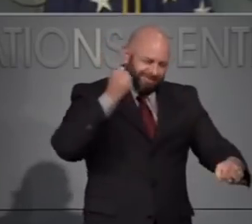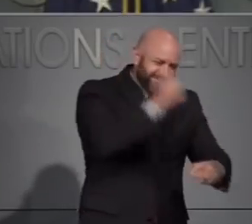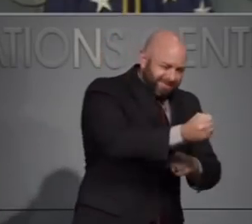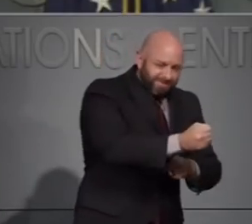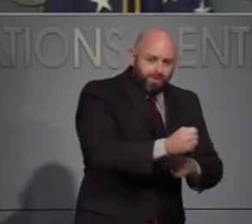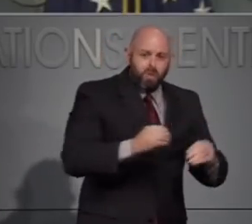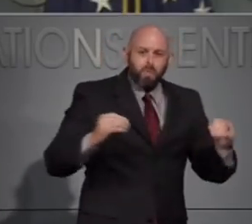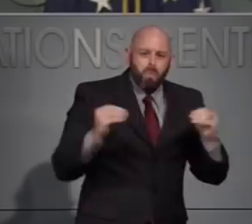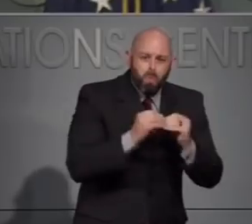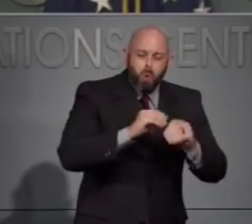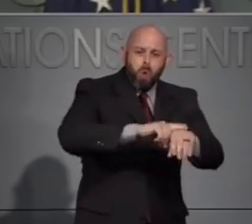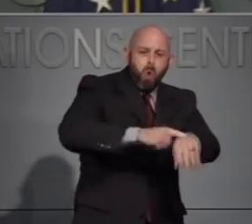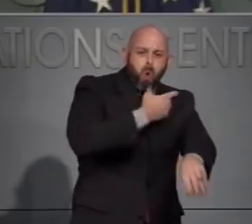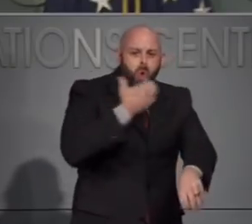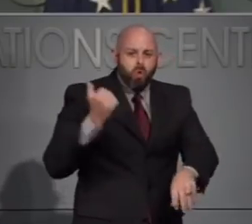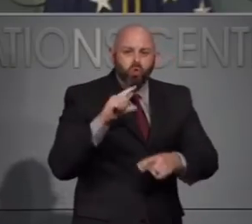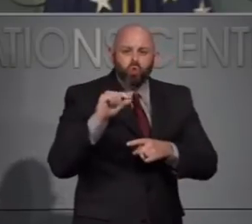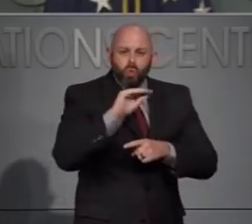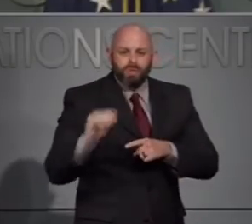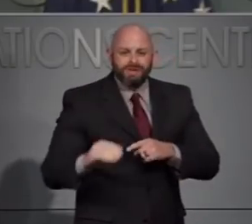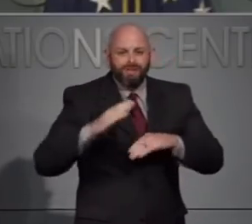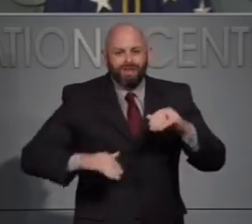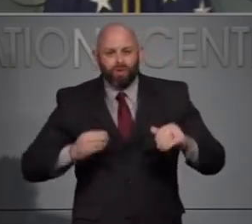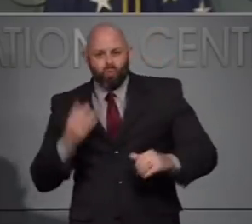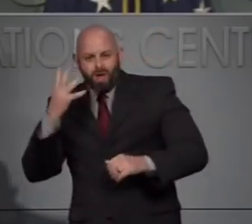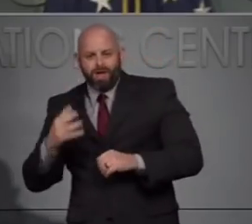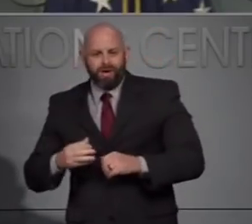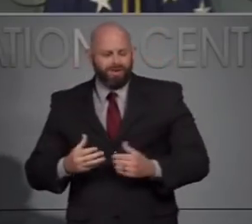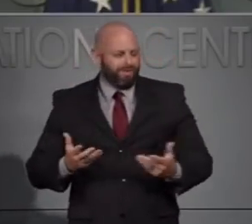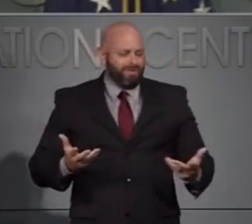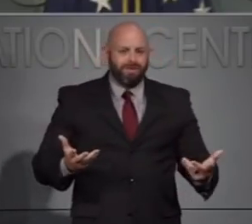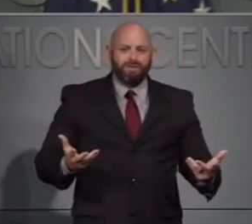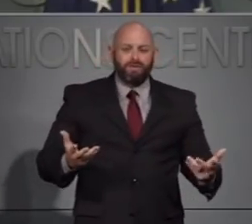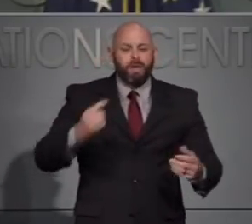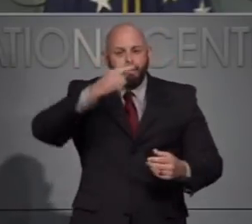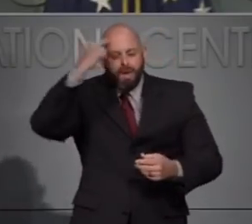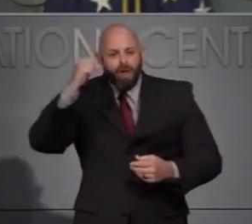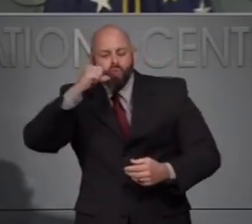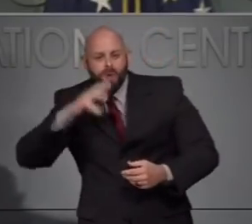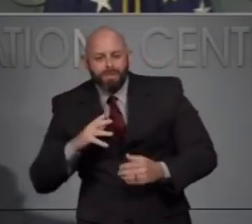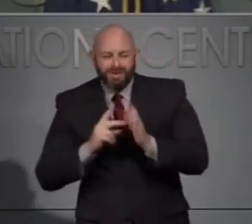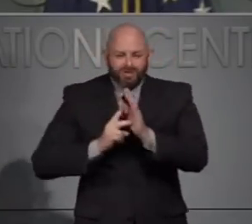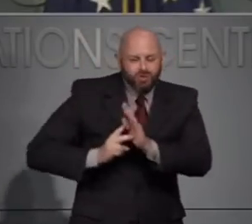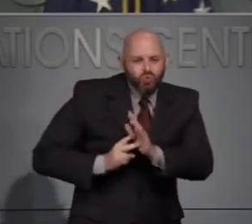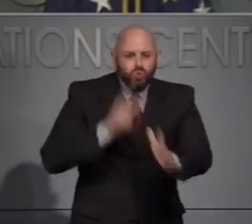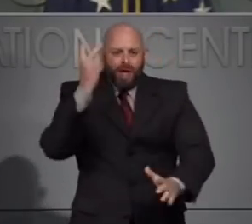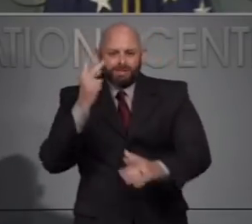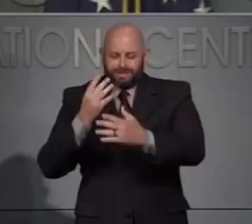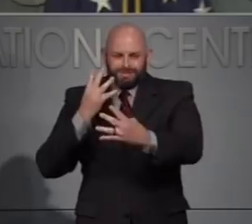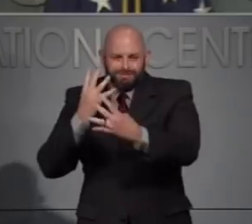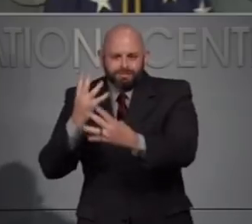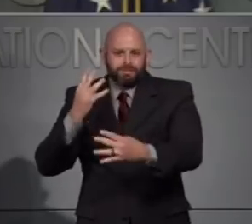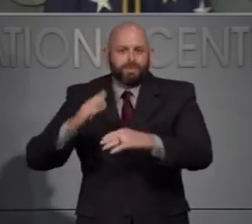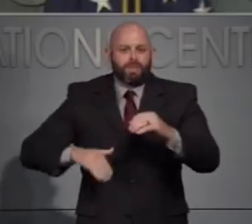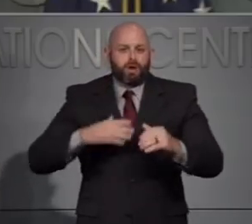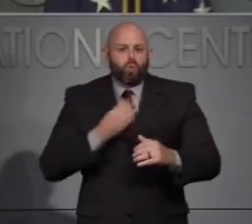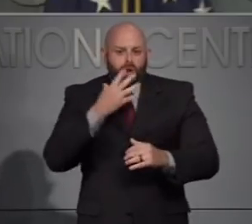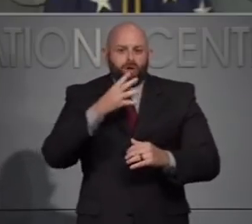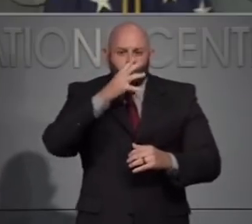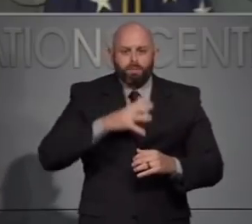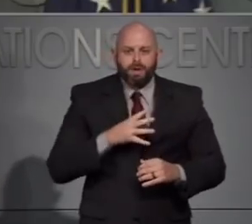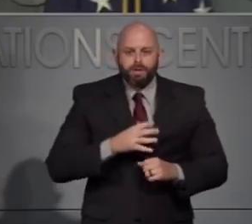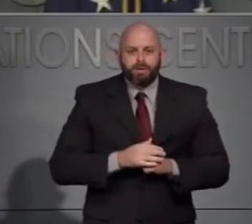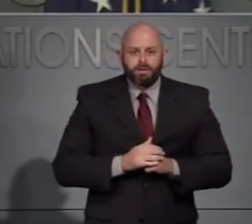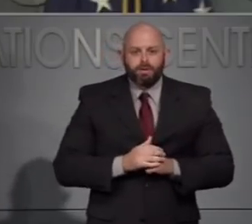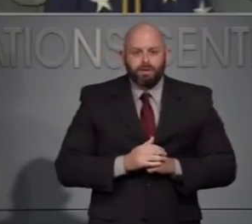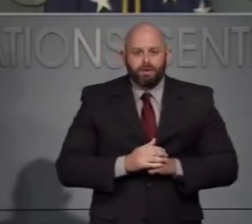longer than white men. Black women are in prison at twice the rate as white women and are